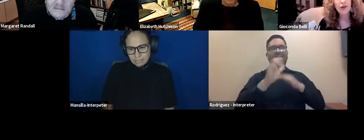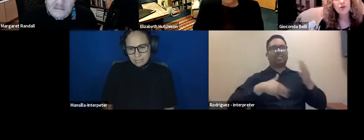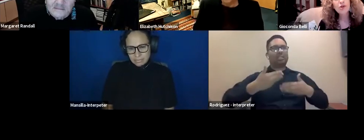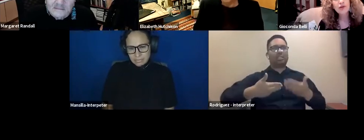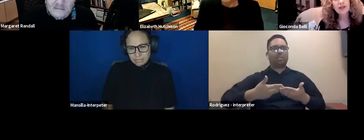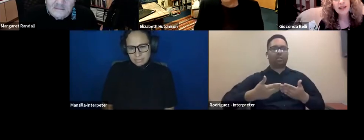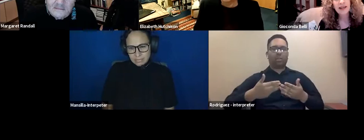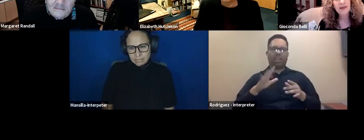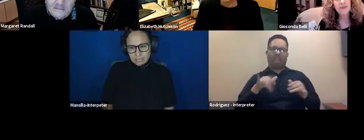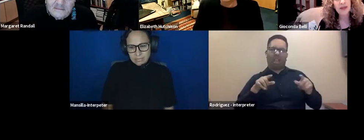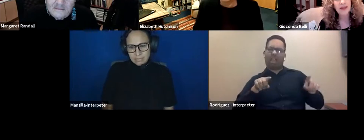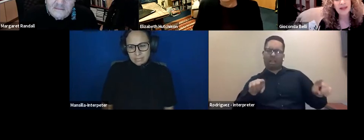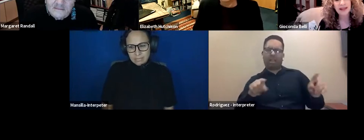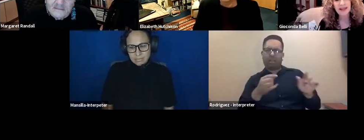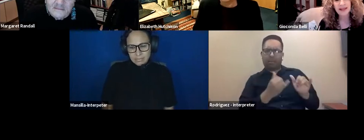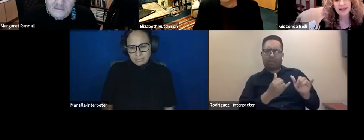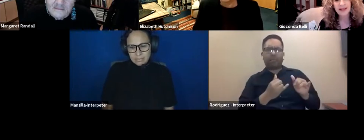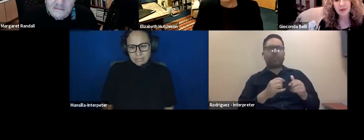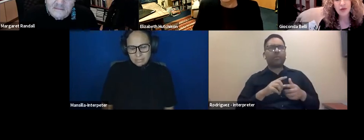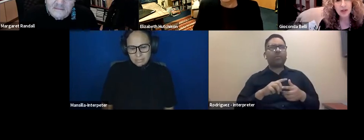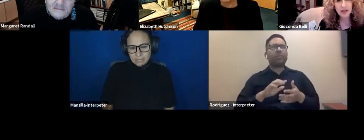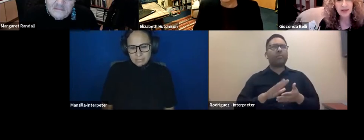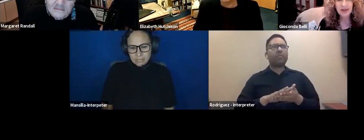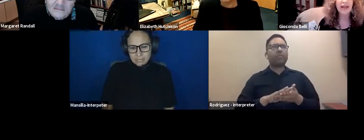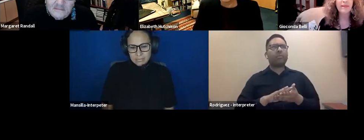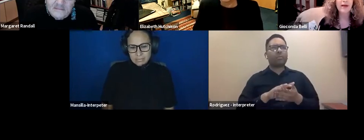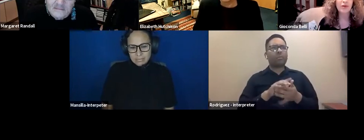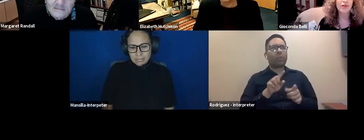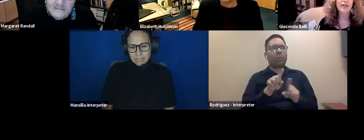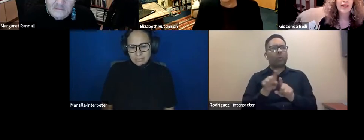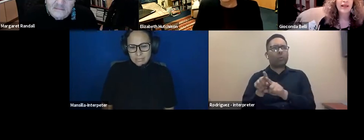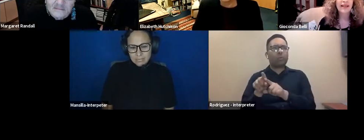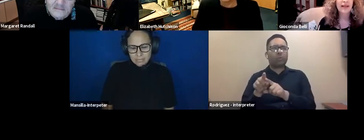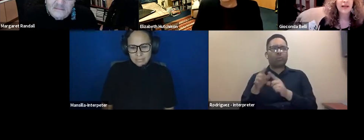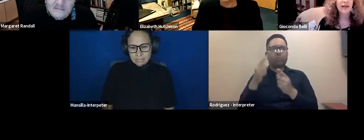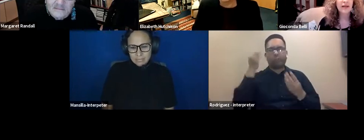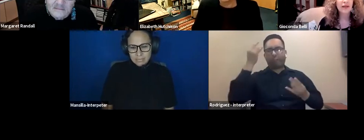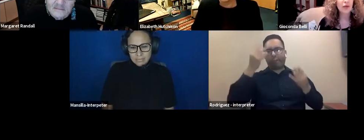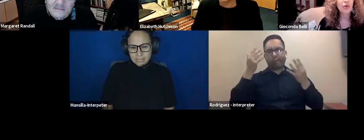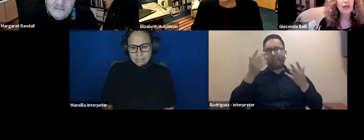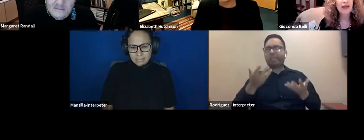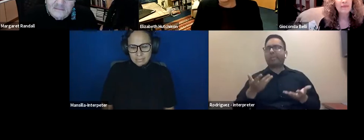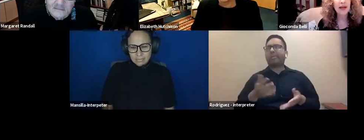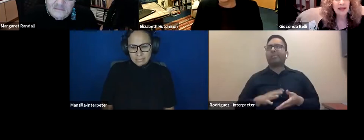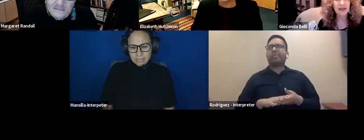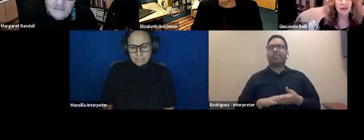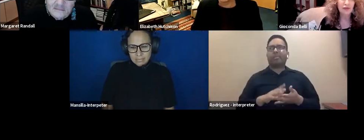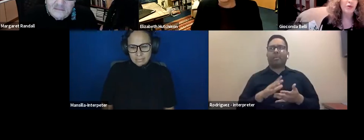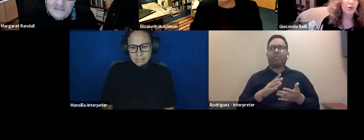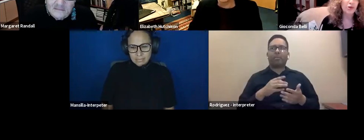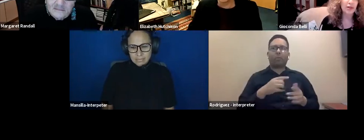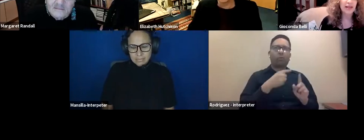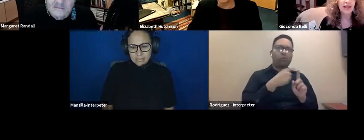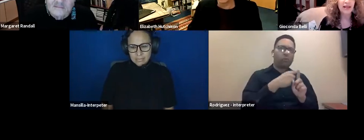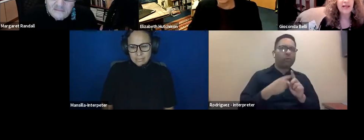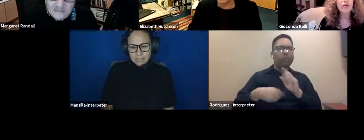And also the, the thought about the good and bad of